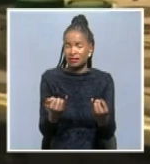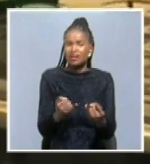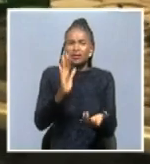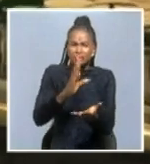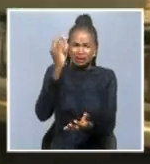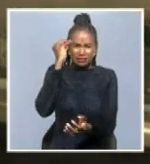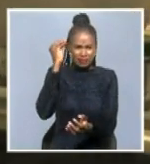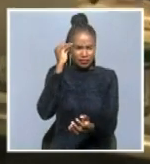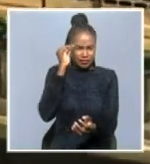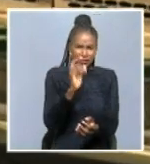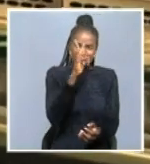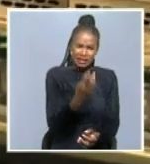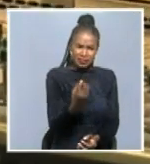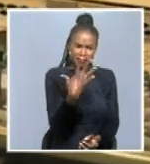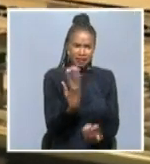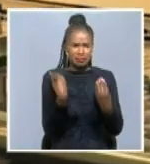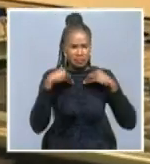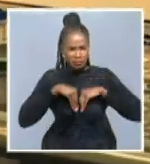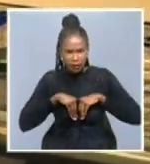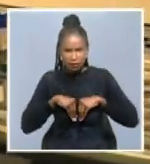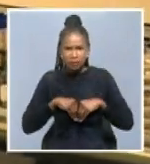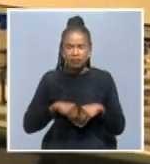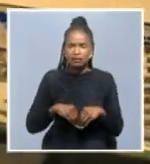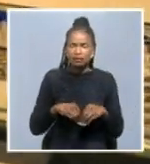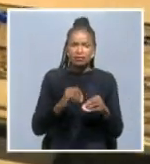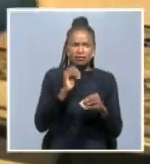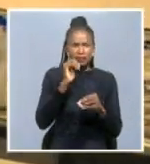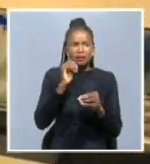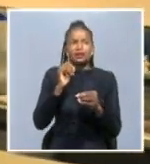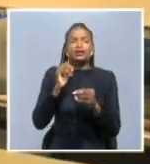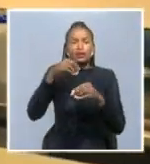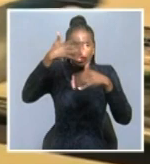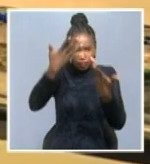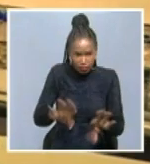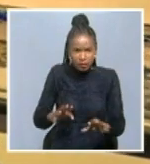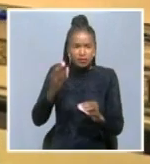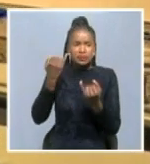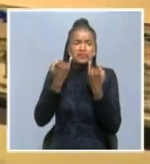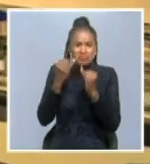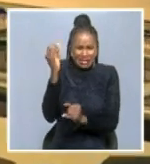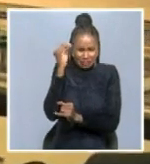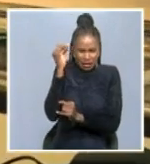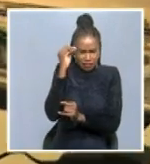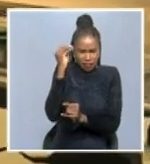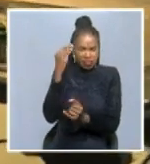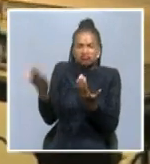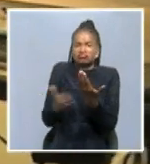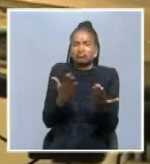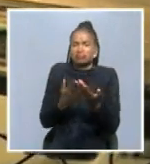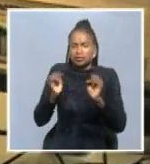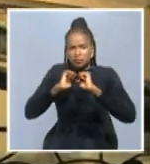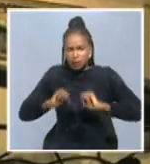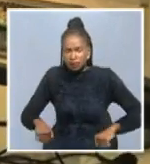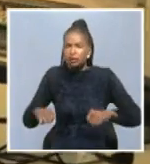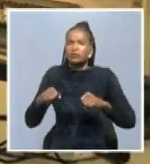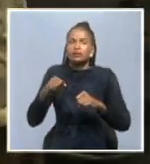assist us to have evidence-based decisions and also to put up strategies after we have now seen where